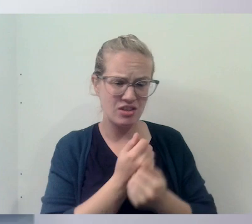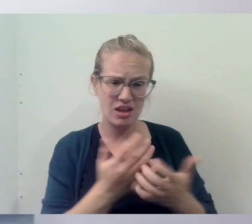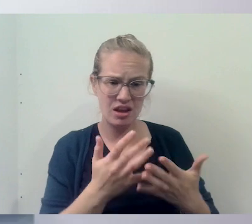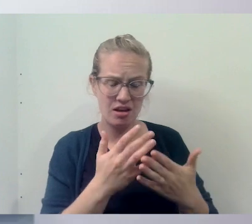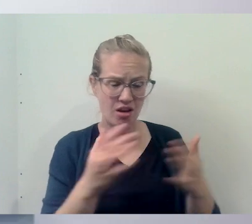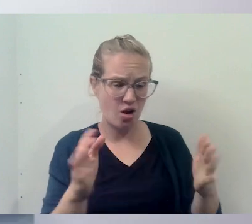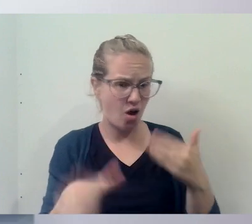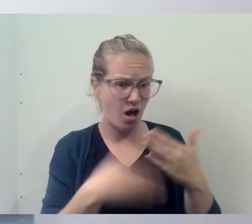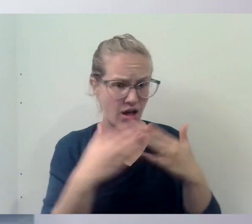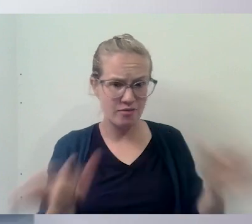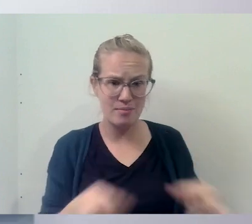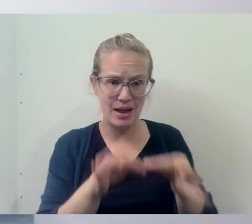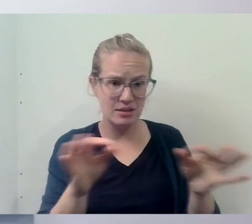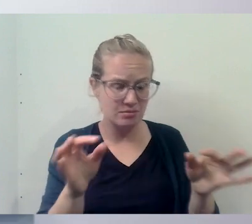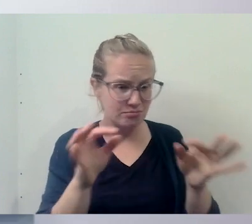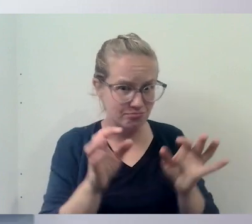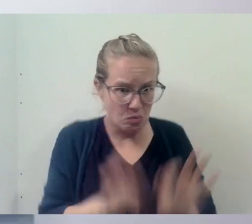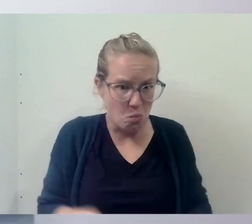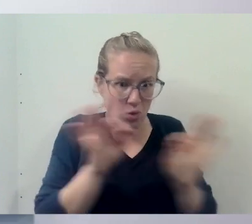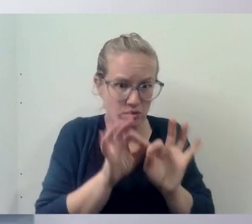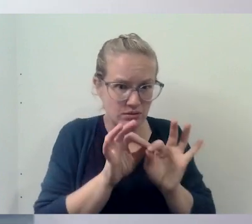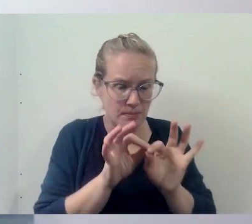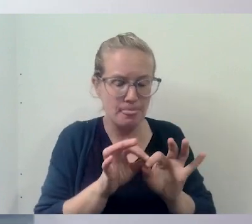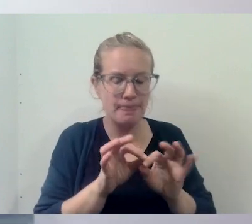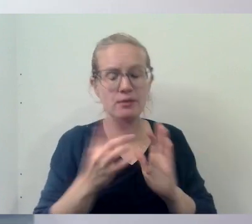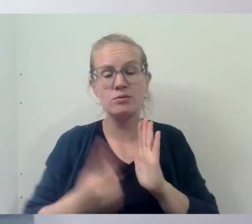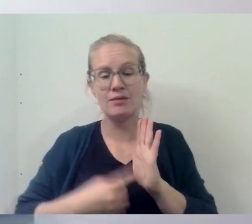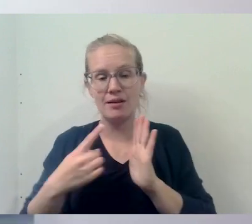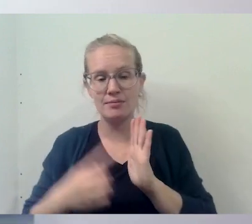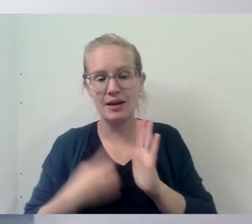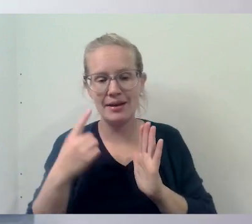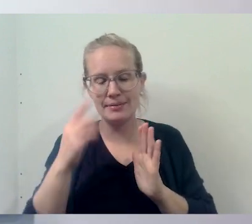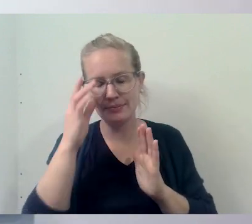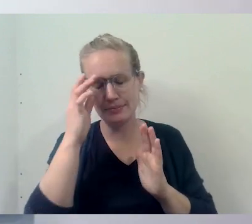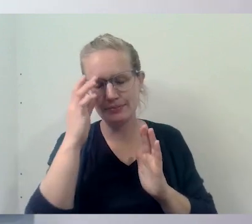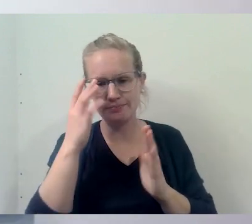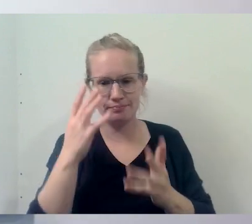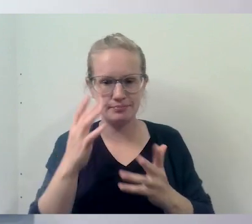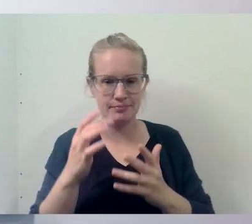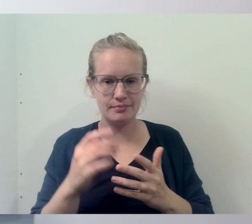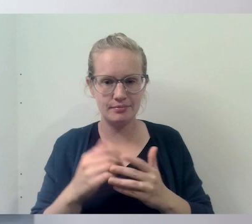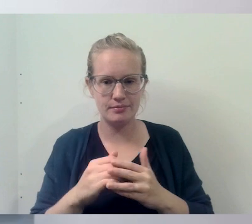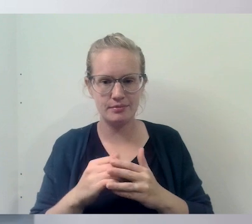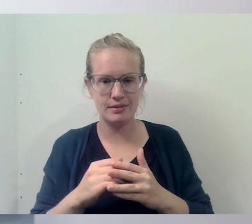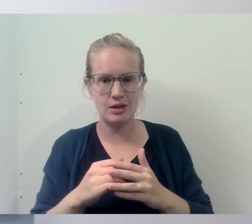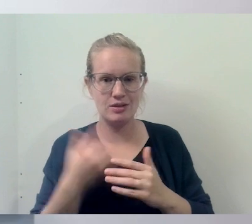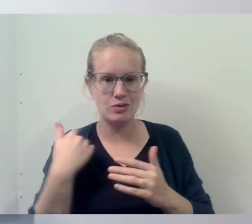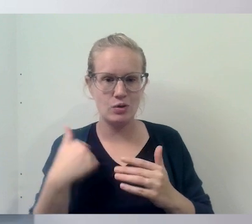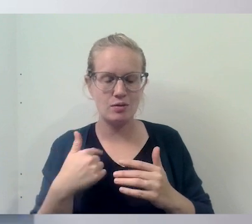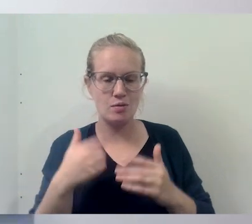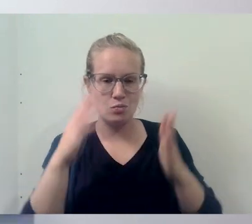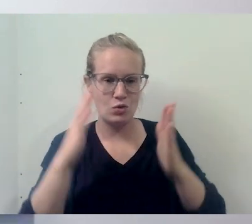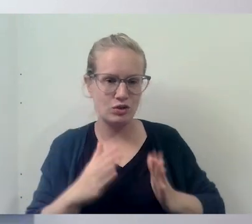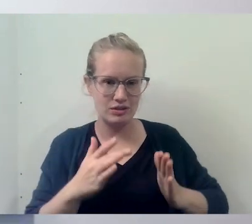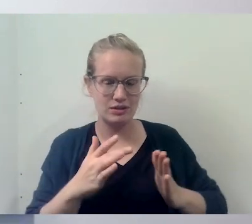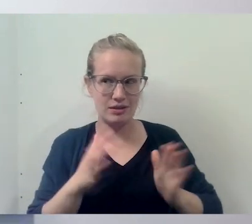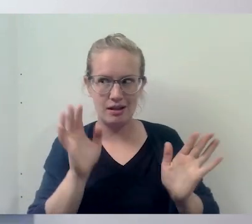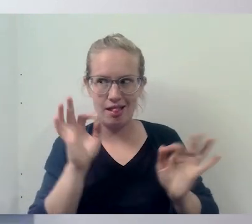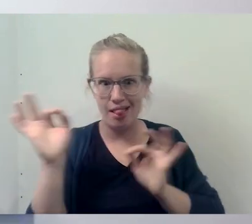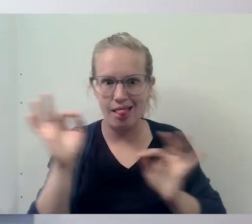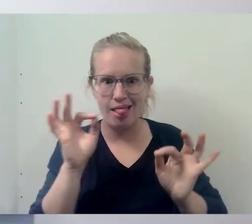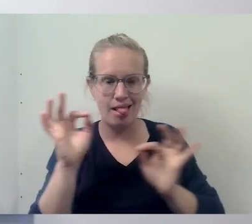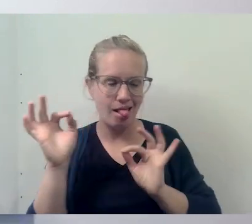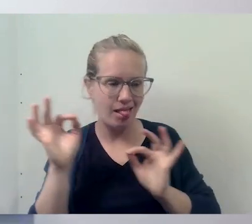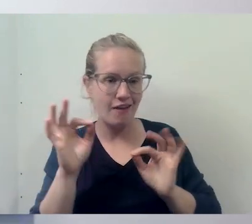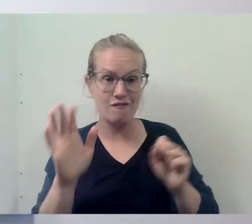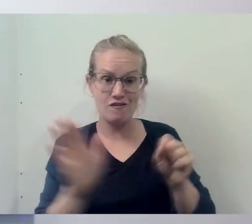mass is very important. And so, uh, sometimes it may not take much to distract someone from their